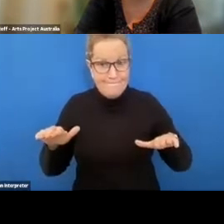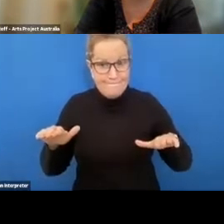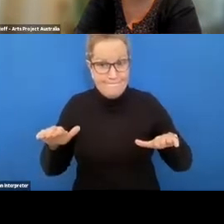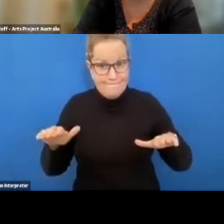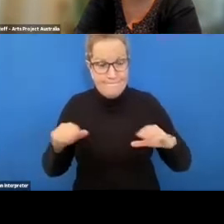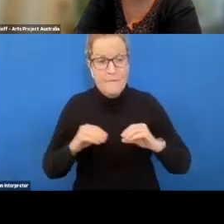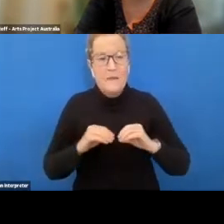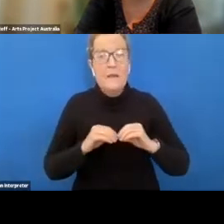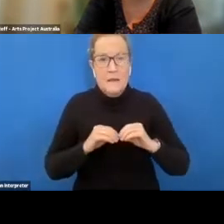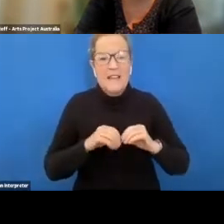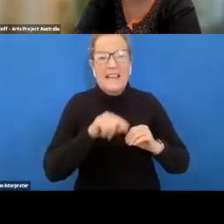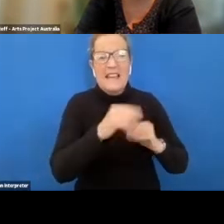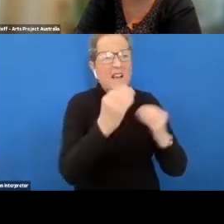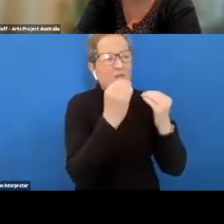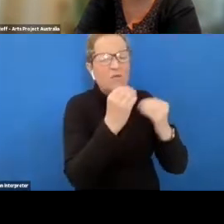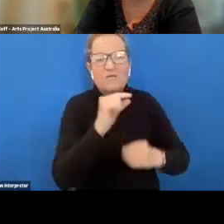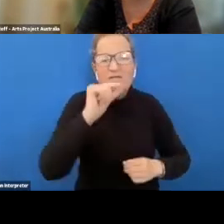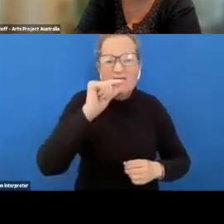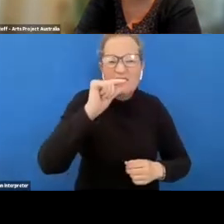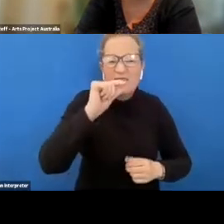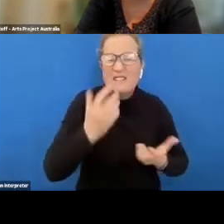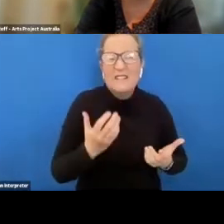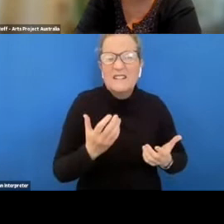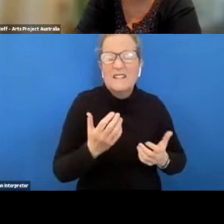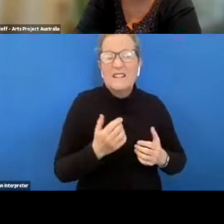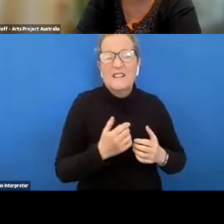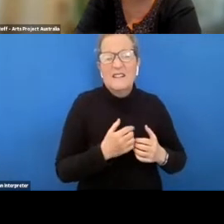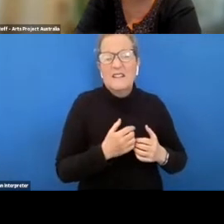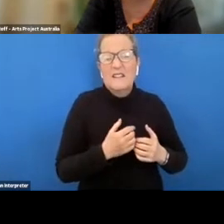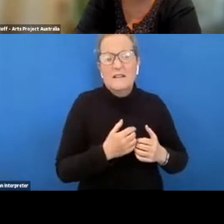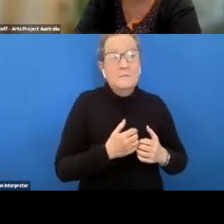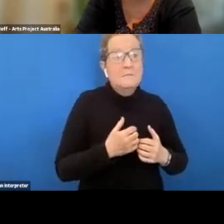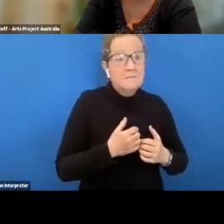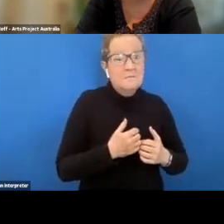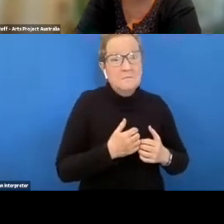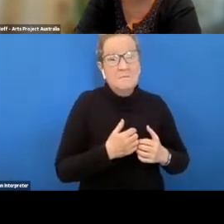education was very minimal so i was 16 when i was looking for a job